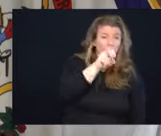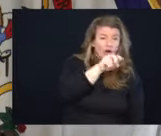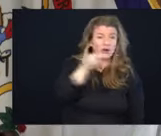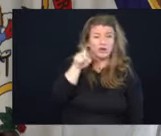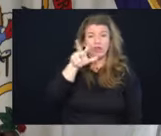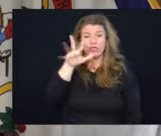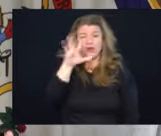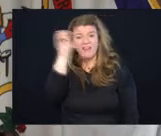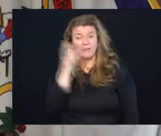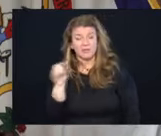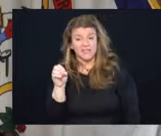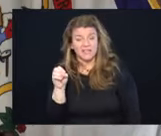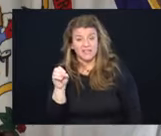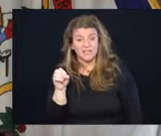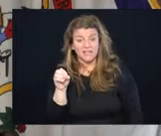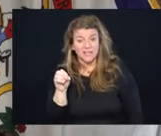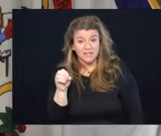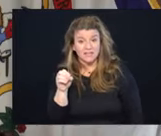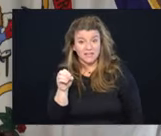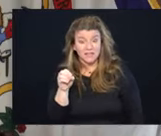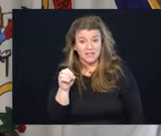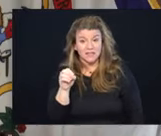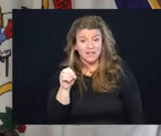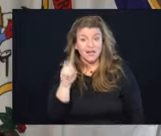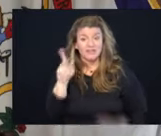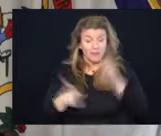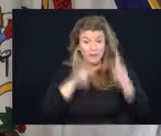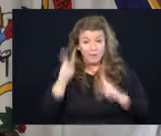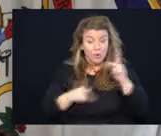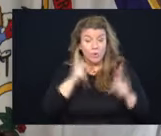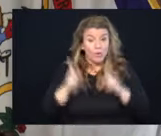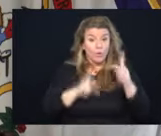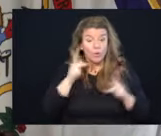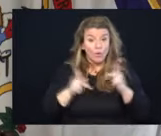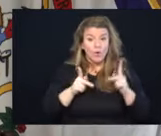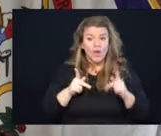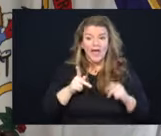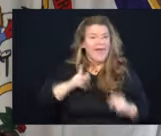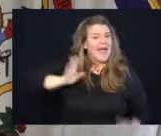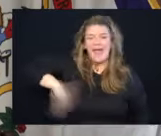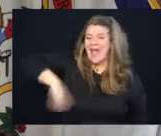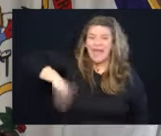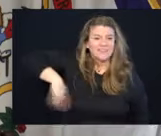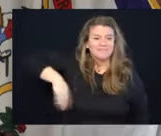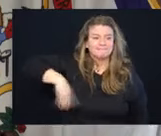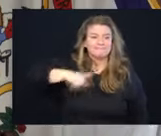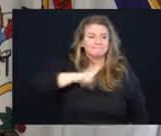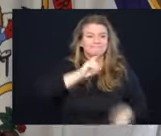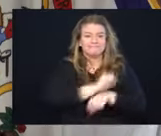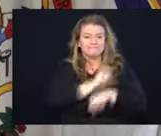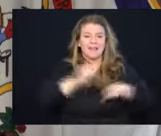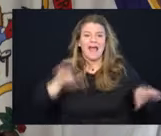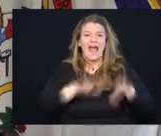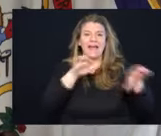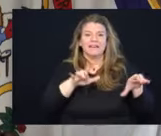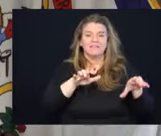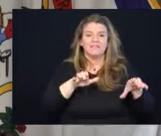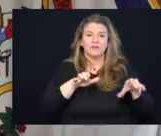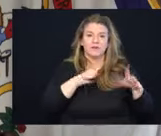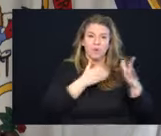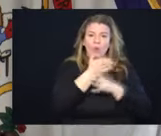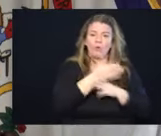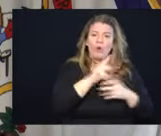35% of the people have not acted and taken their booster shot.